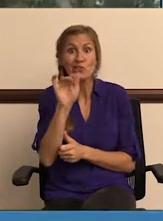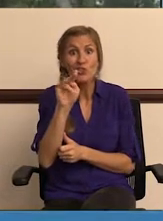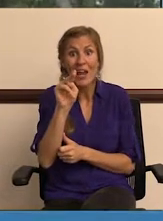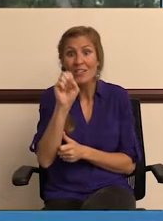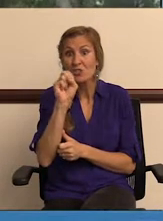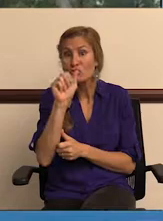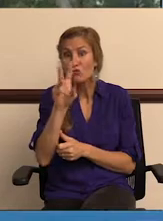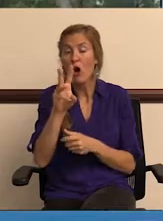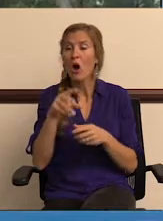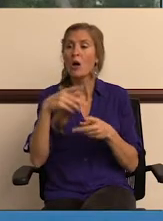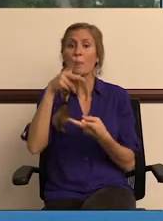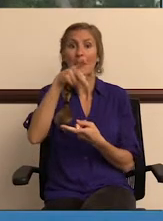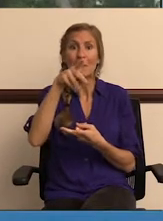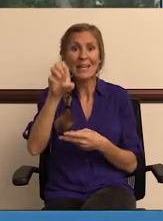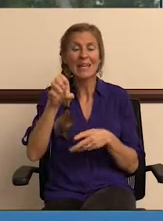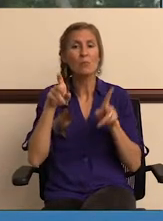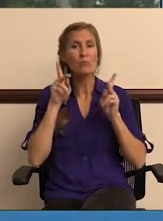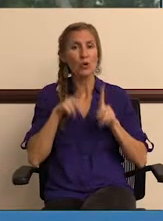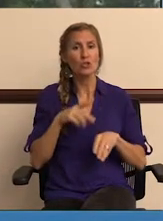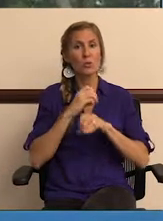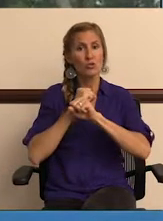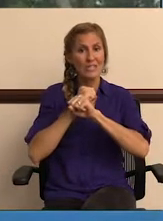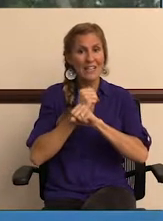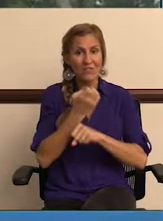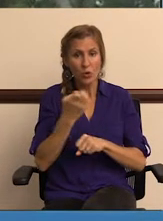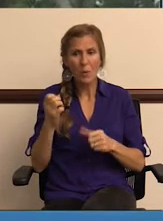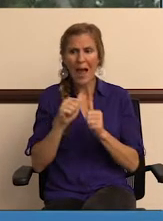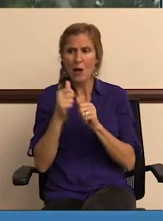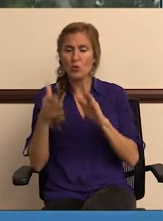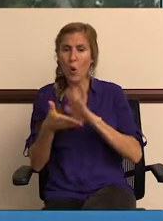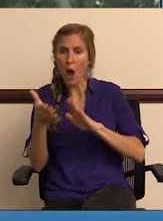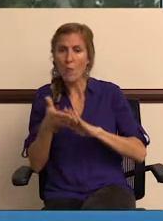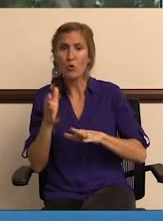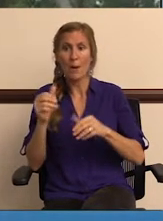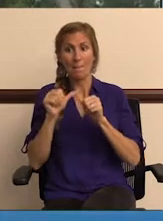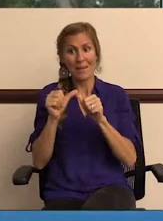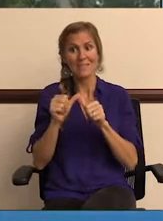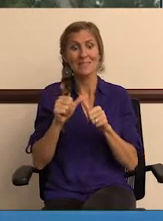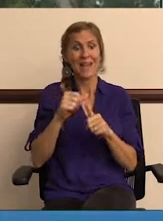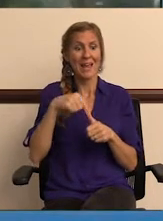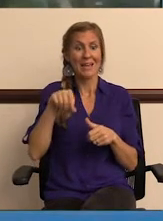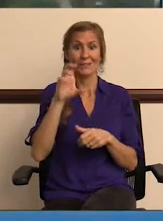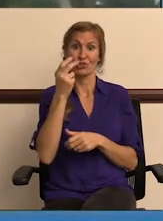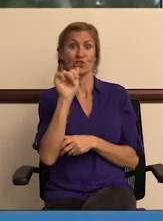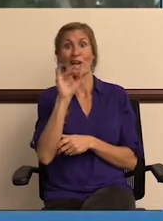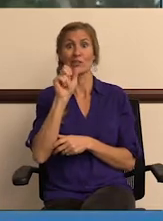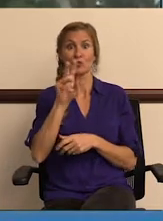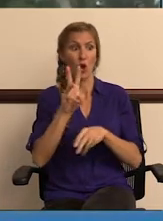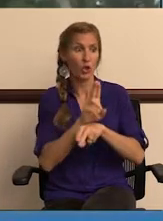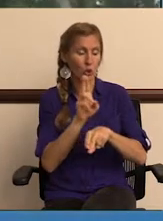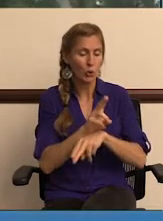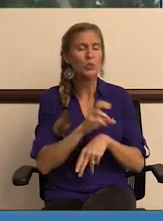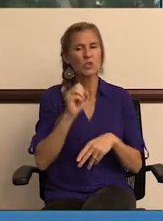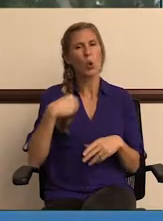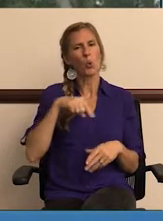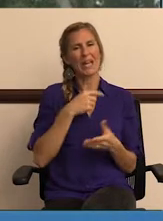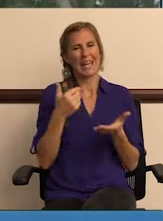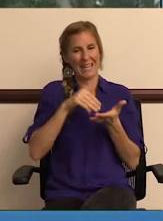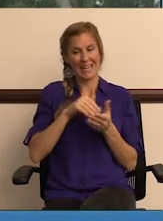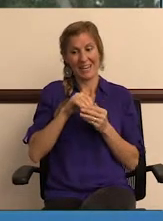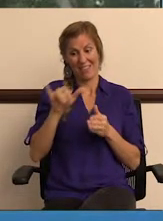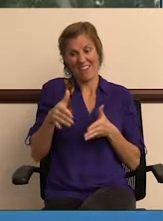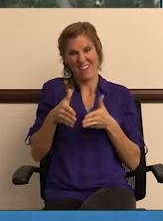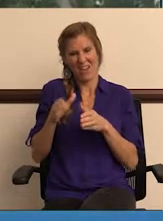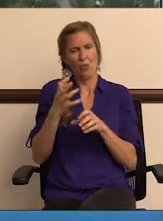It talks about PPE, which is personal protective equipment, and how to operate, maintain, safely inspect, and utilize a chainsaw. so we,